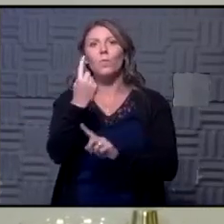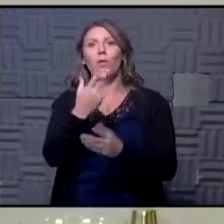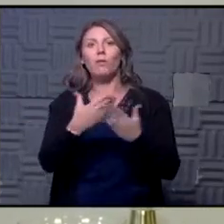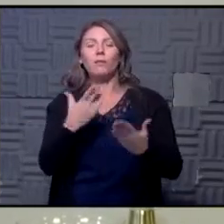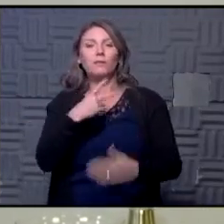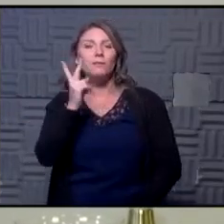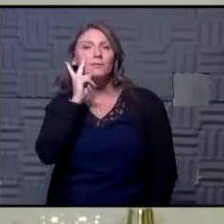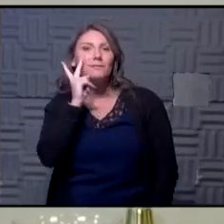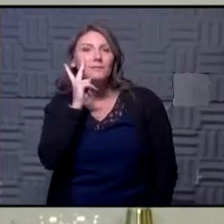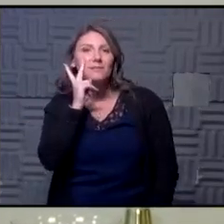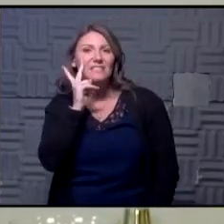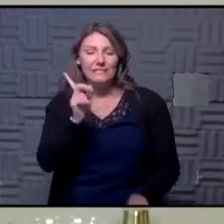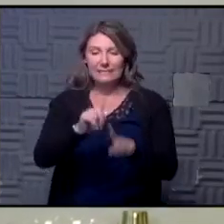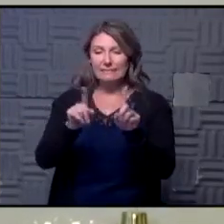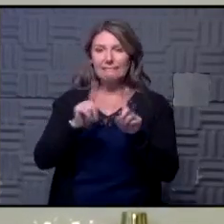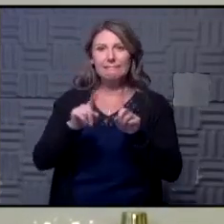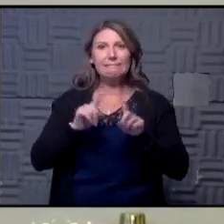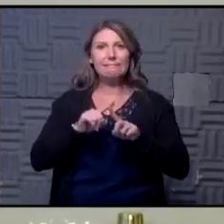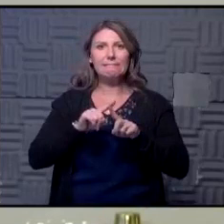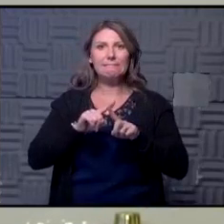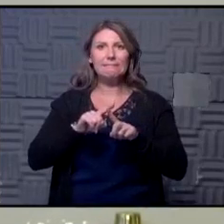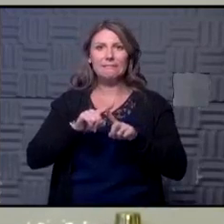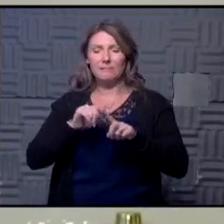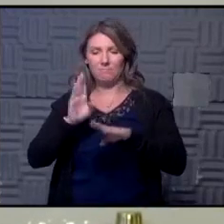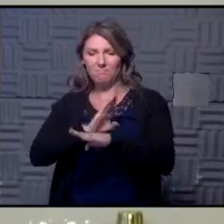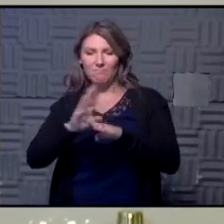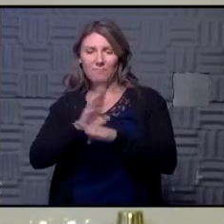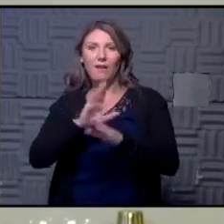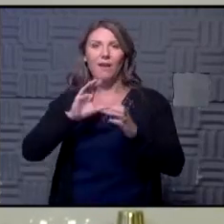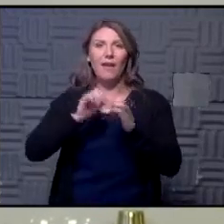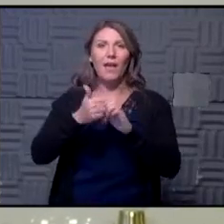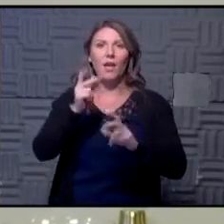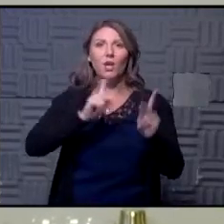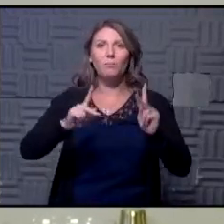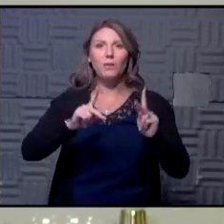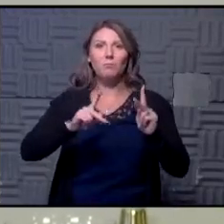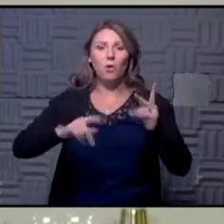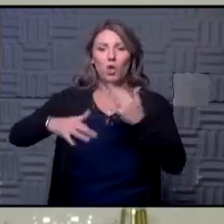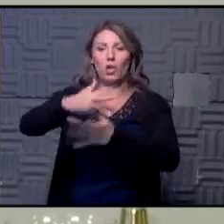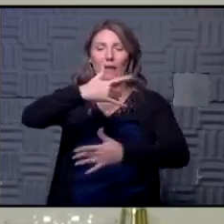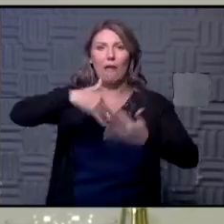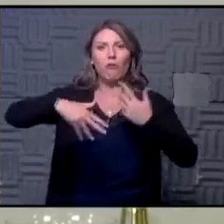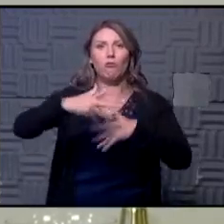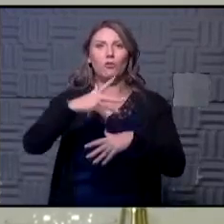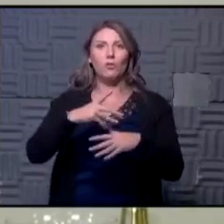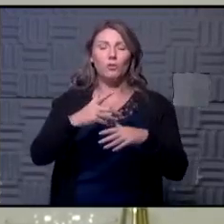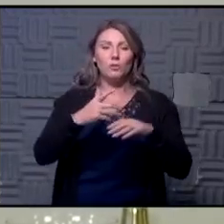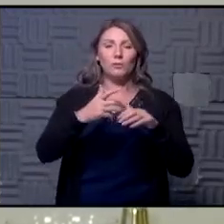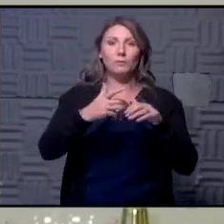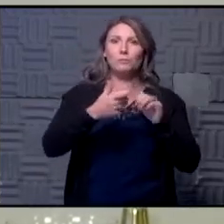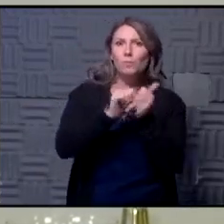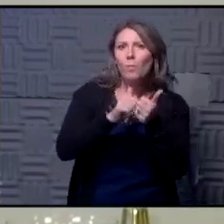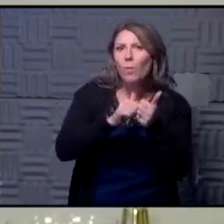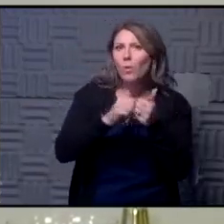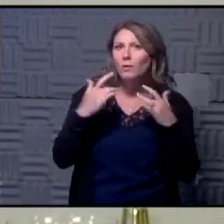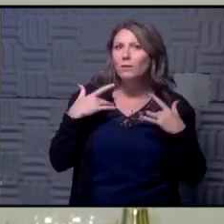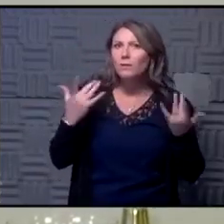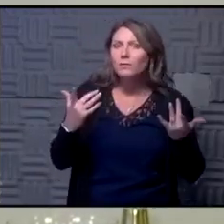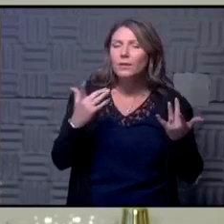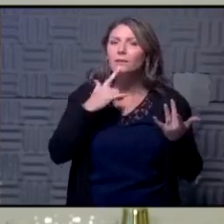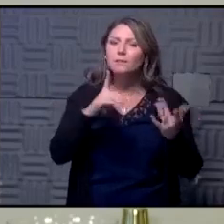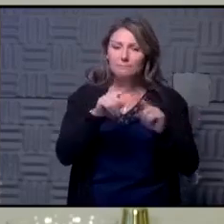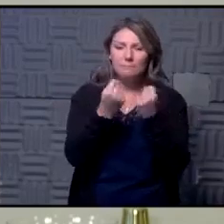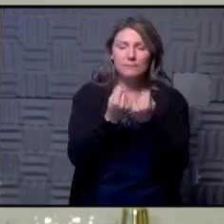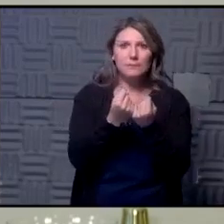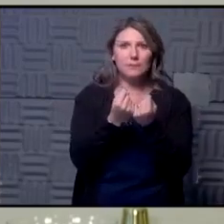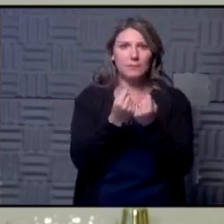we see with some of these different venues is how people are gathering so for sporting events you know you in order to play especially team sports